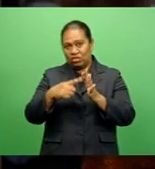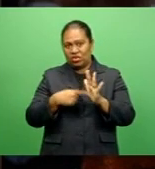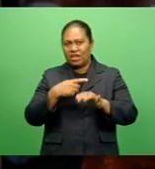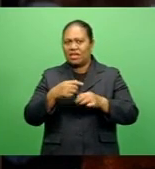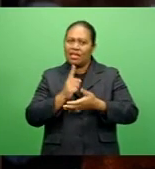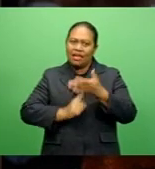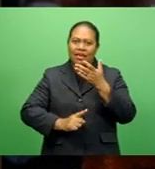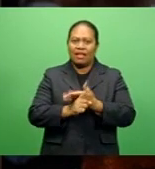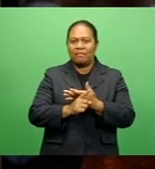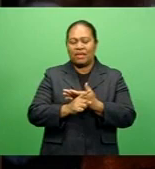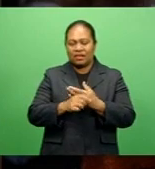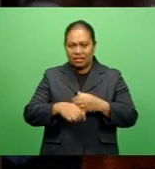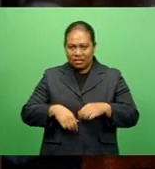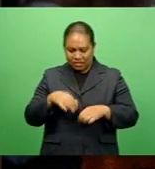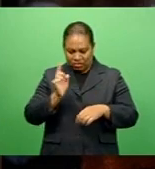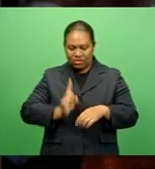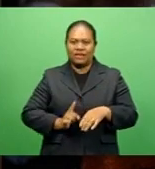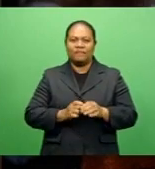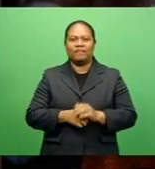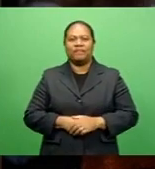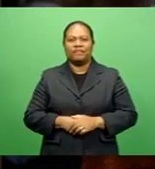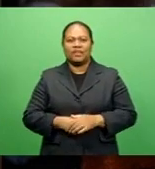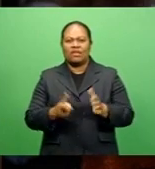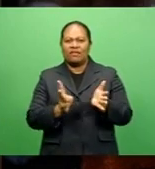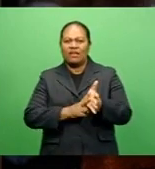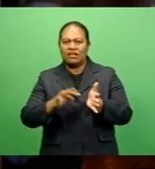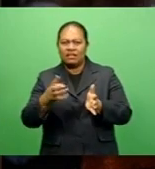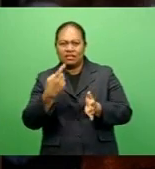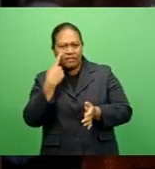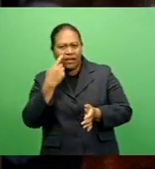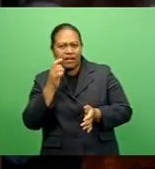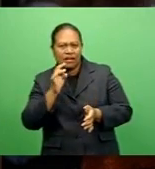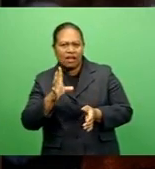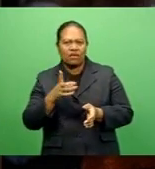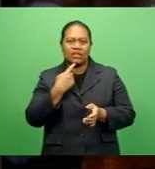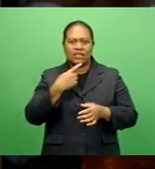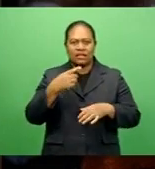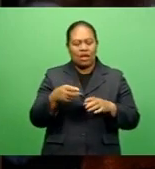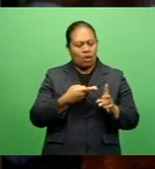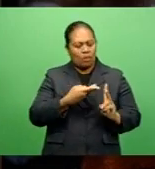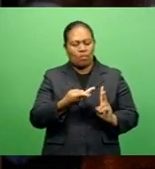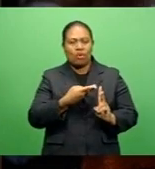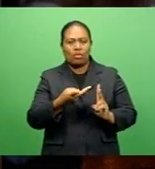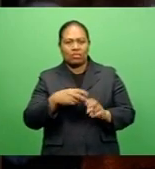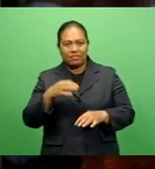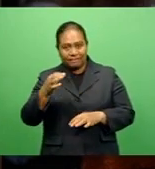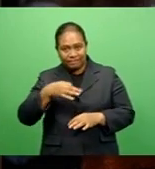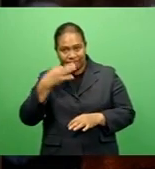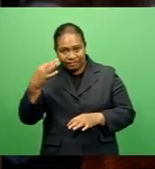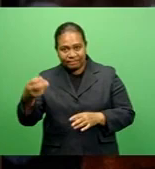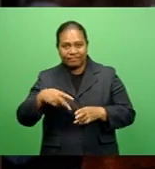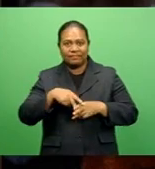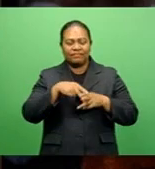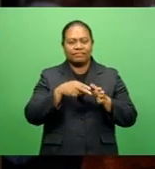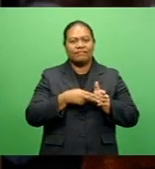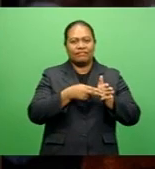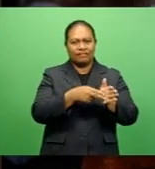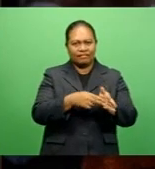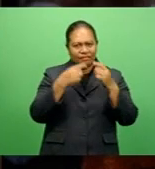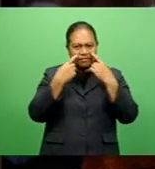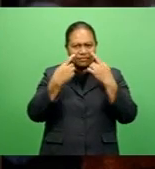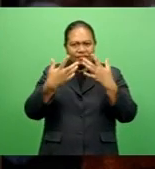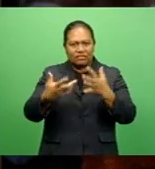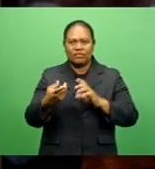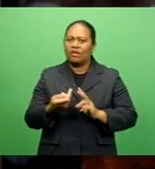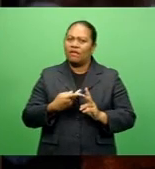which kicked off today. As Vinina Rakautonga finds out, both the Singatoka and Nandi clubs have managed to soldier on through the